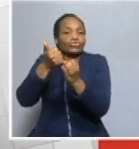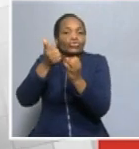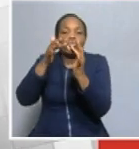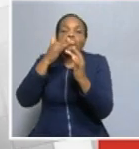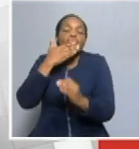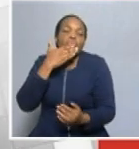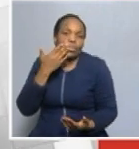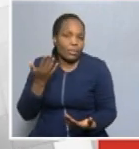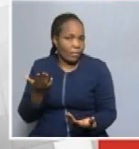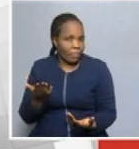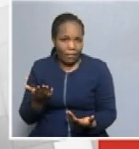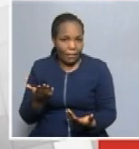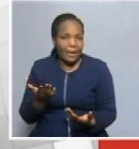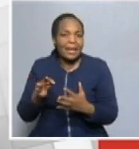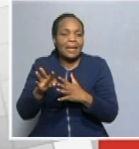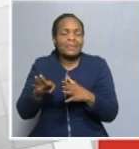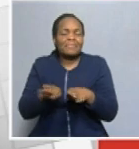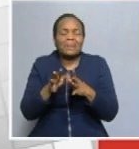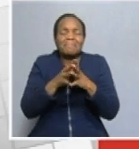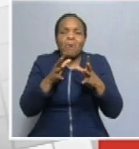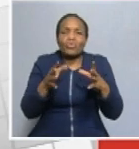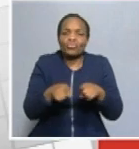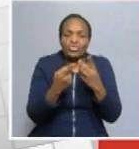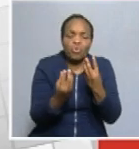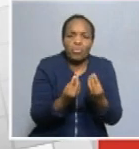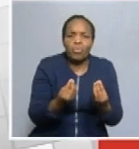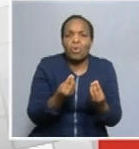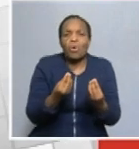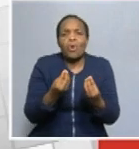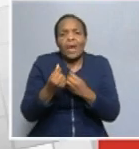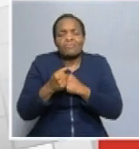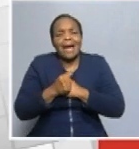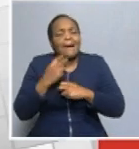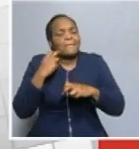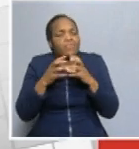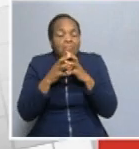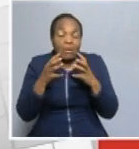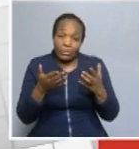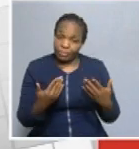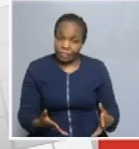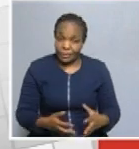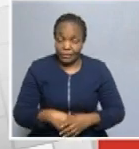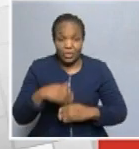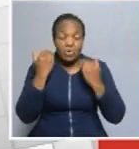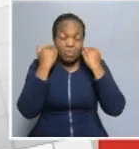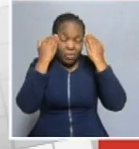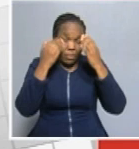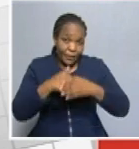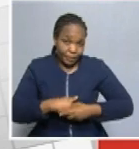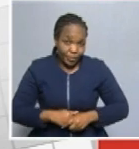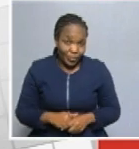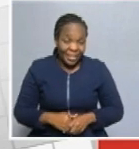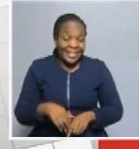has made it even more traumatic for parents and children to cope with the syllabus. This, coupled with feelings of